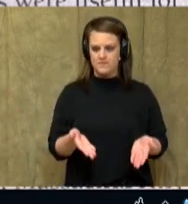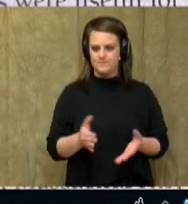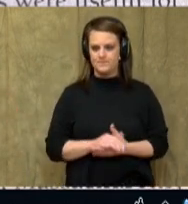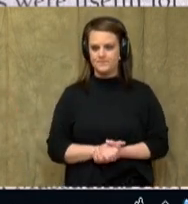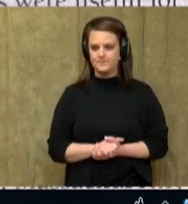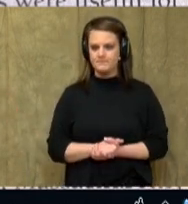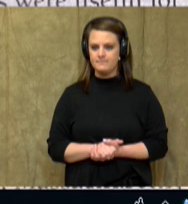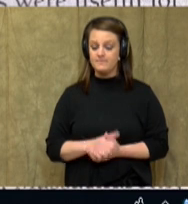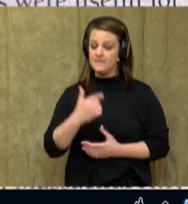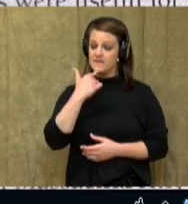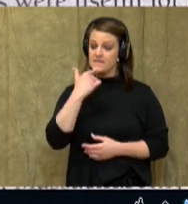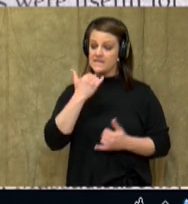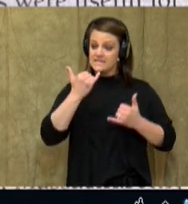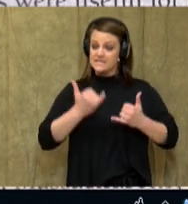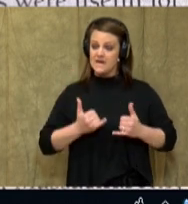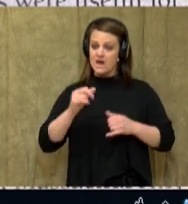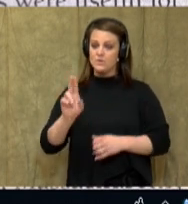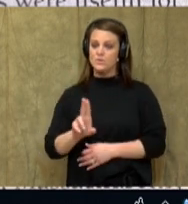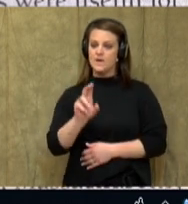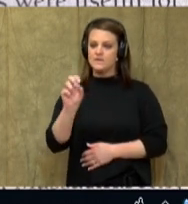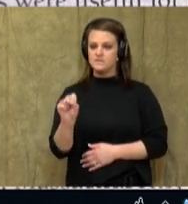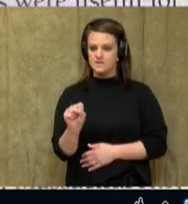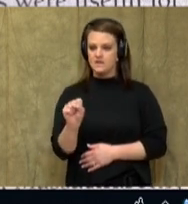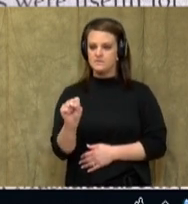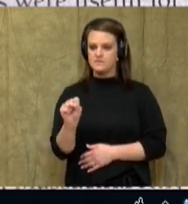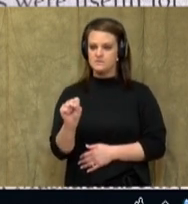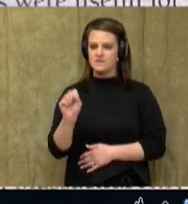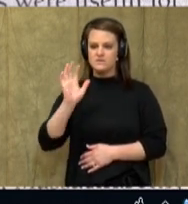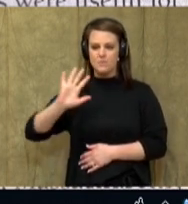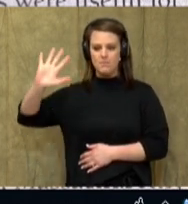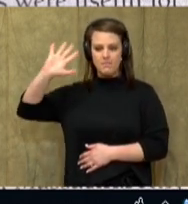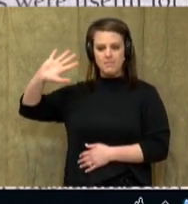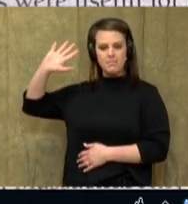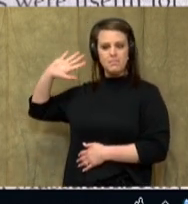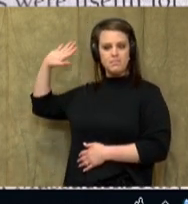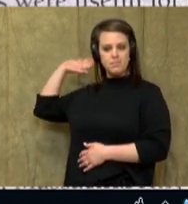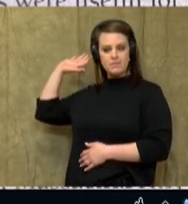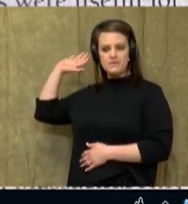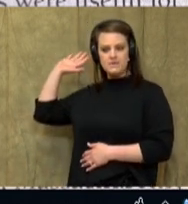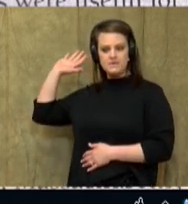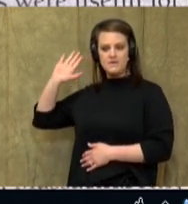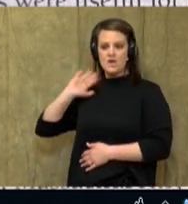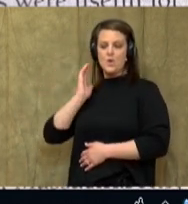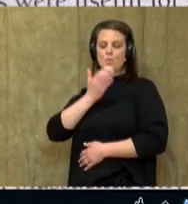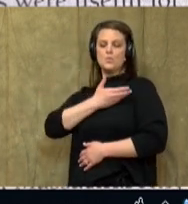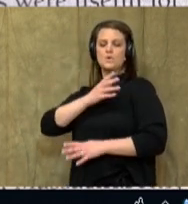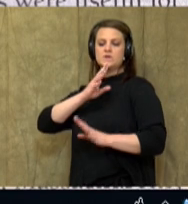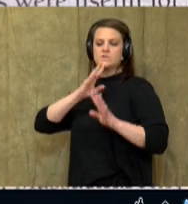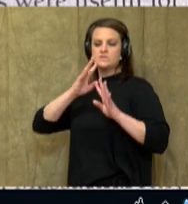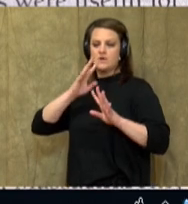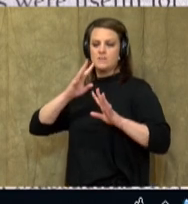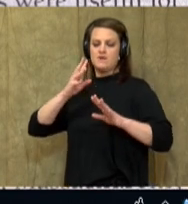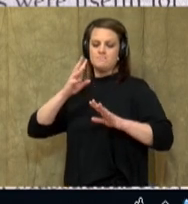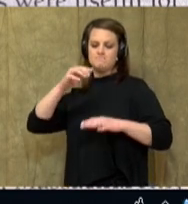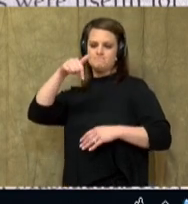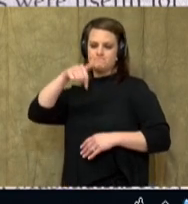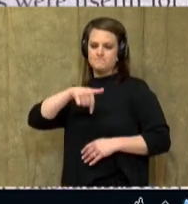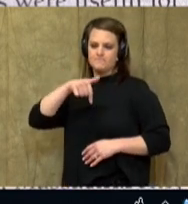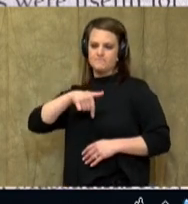is now the United States. So way back when, we're talking about this error,